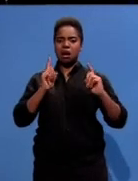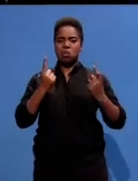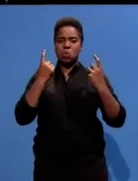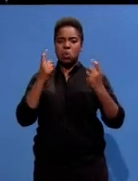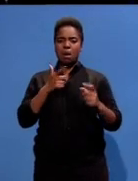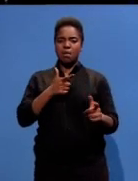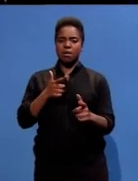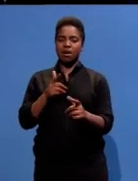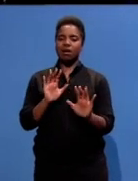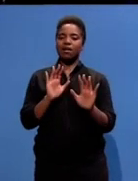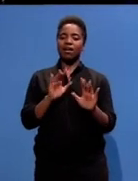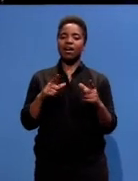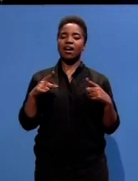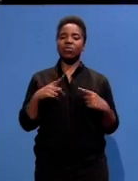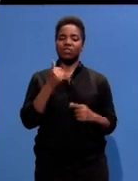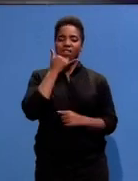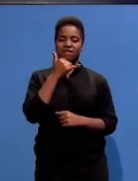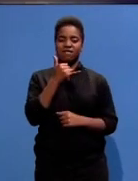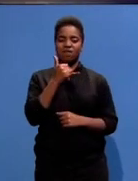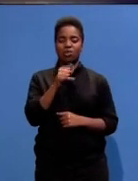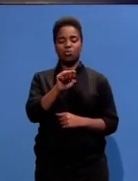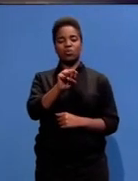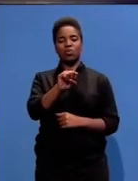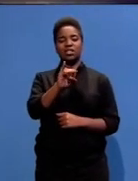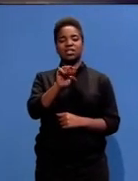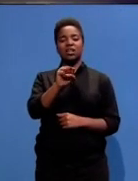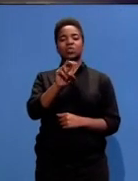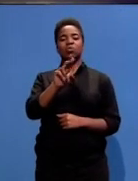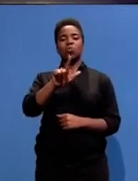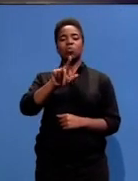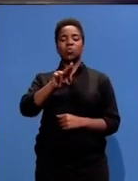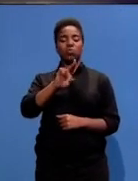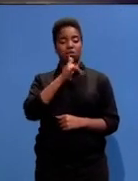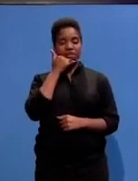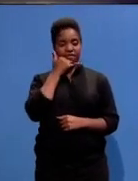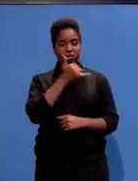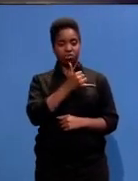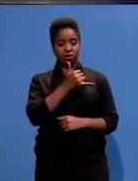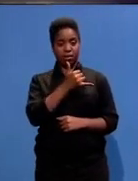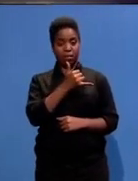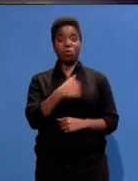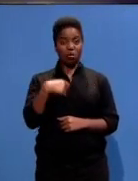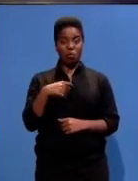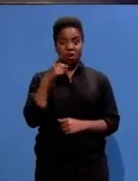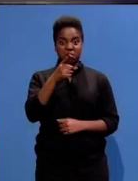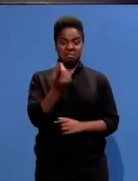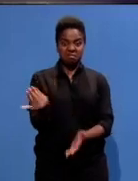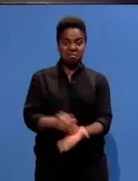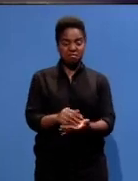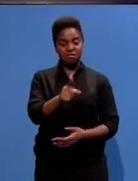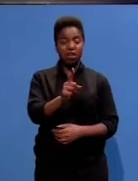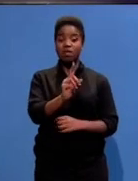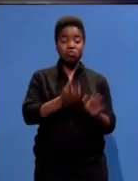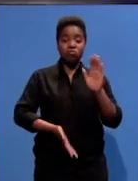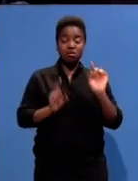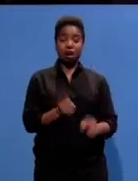secretly phoned Walter Sussoulu. Sussoulu phoned him and he said, do you want me to come down there? You